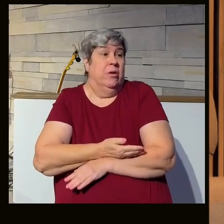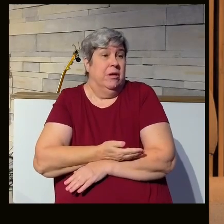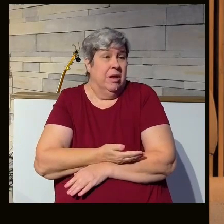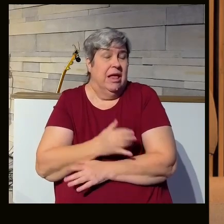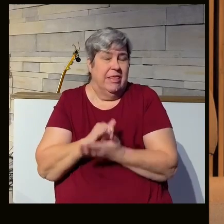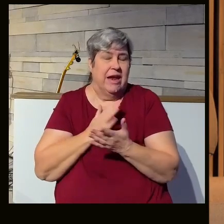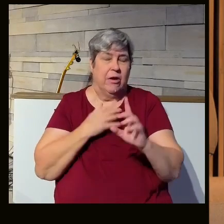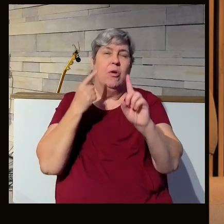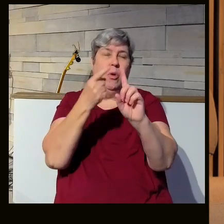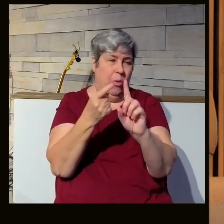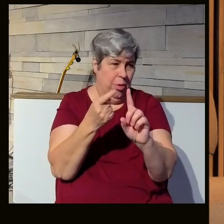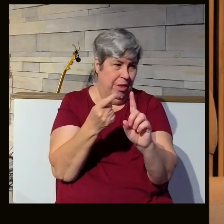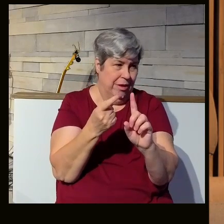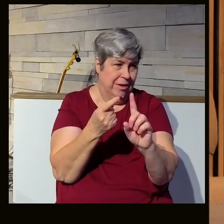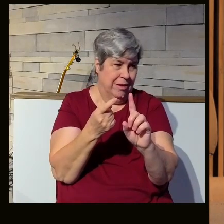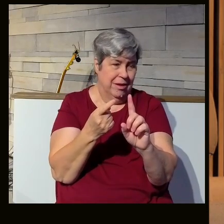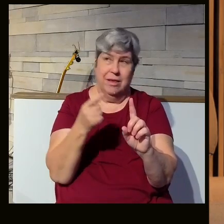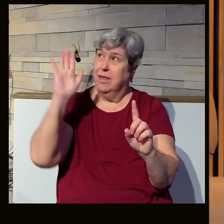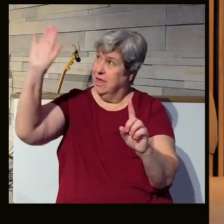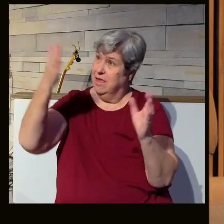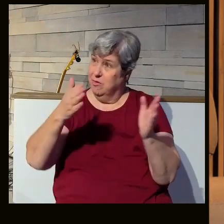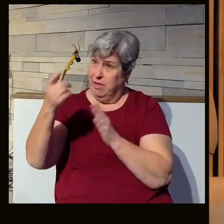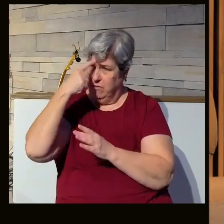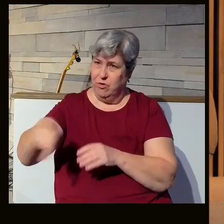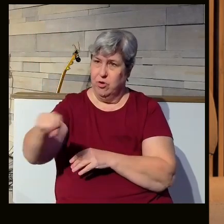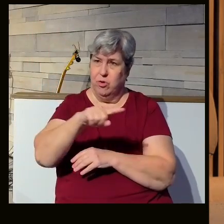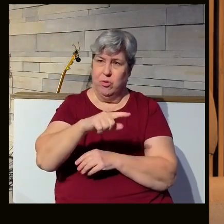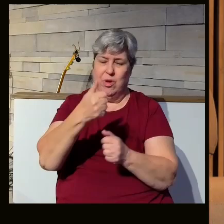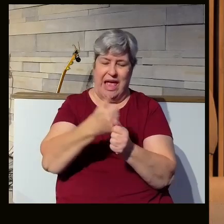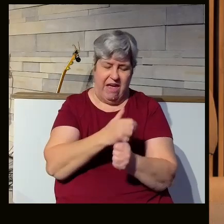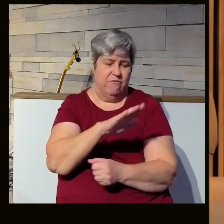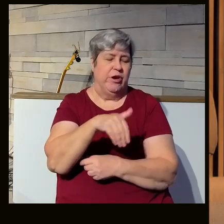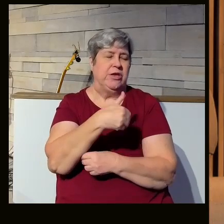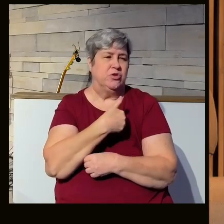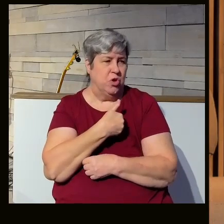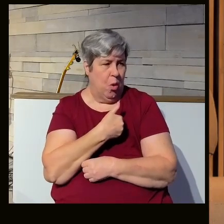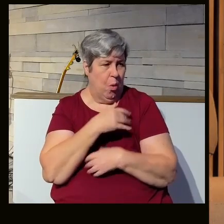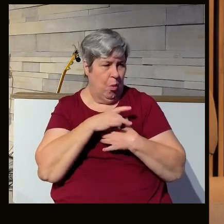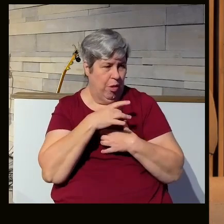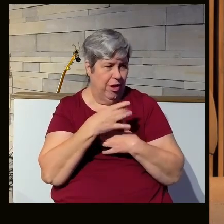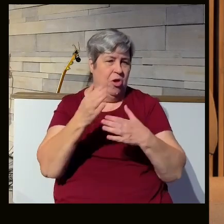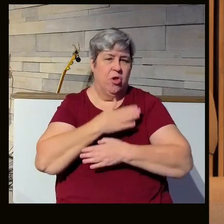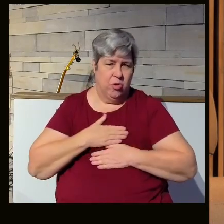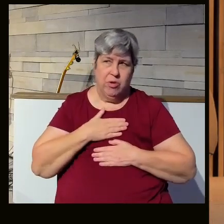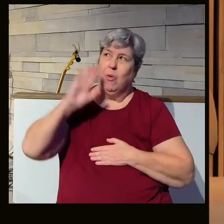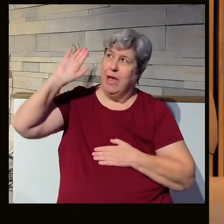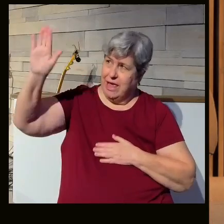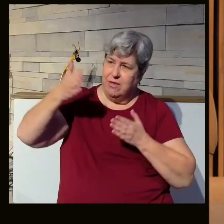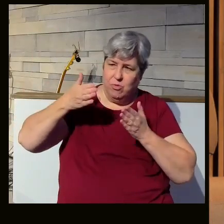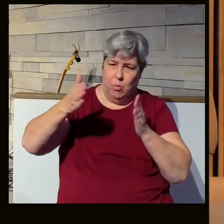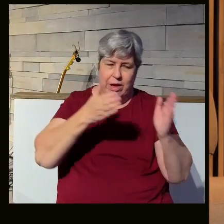And that's our goal. What is God's will for you? Every soul to enjoy God's way of life.